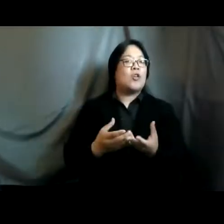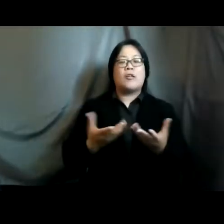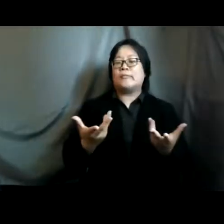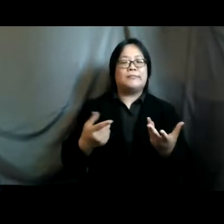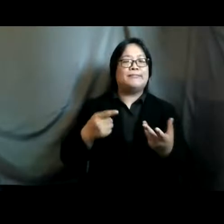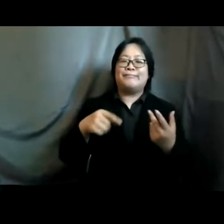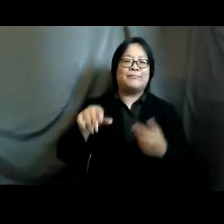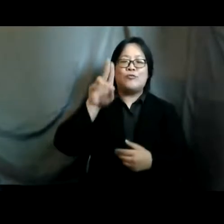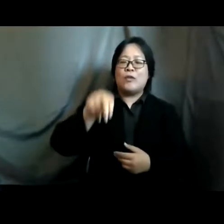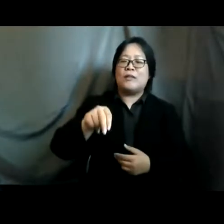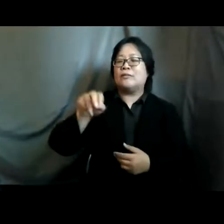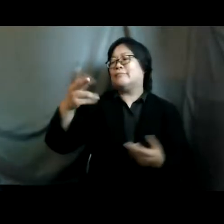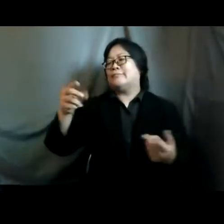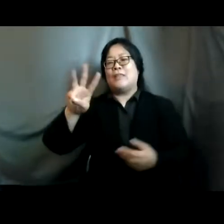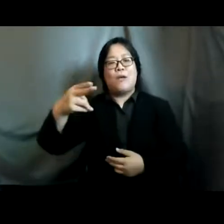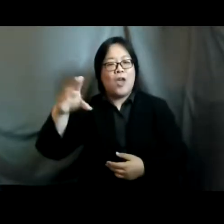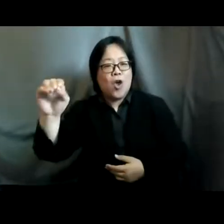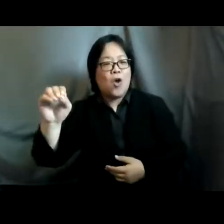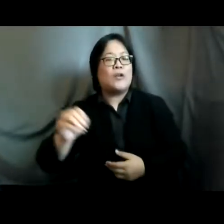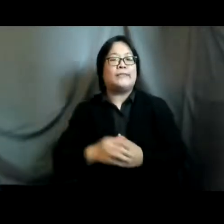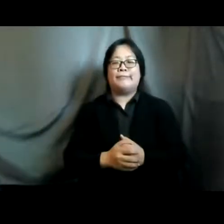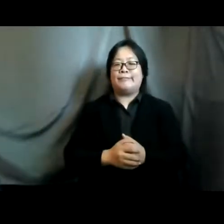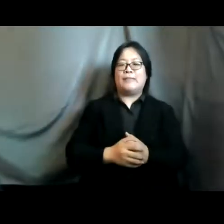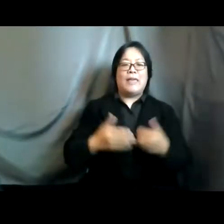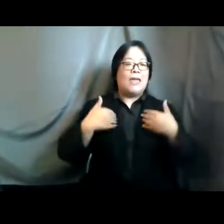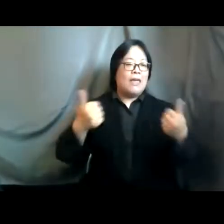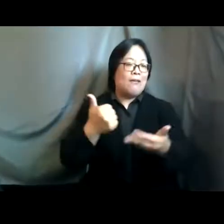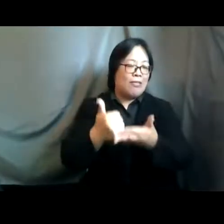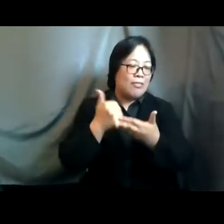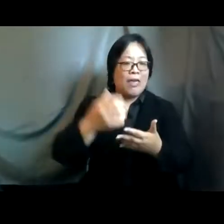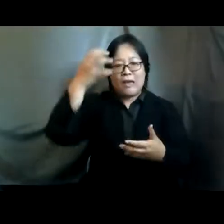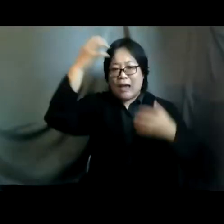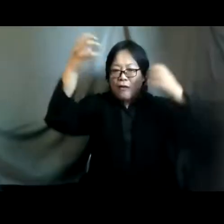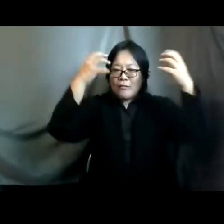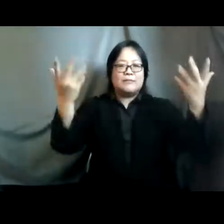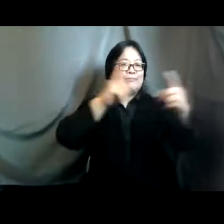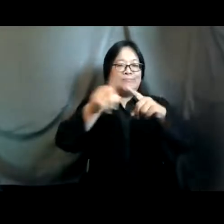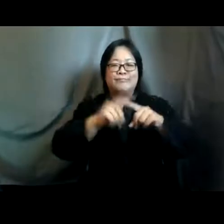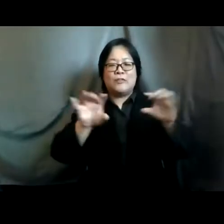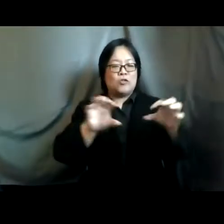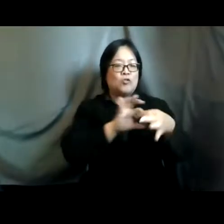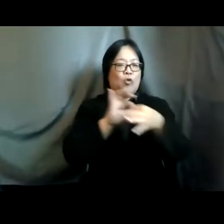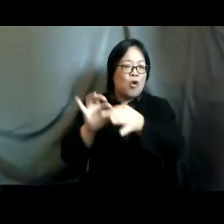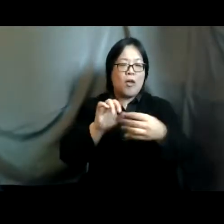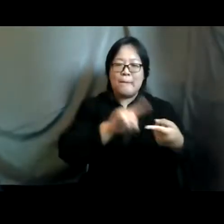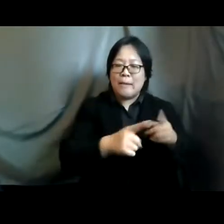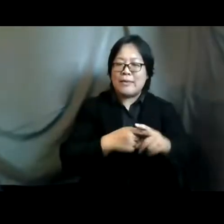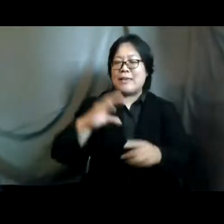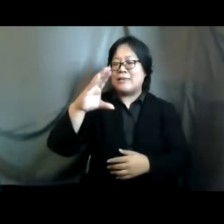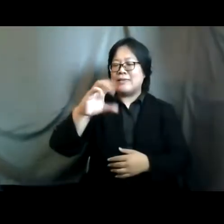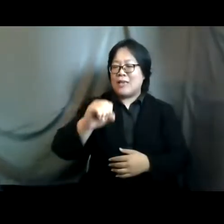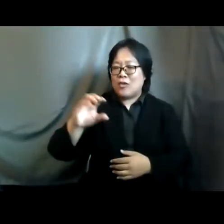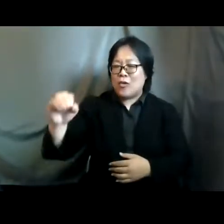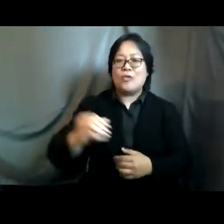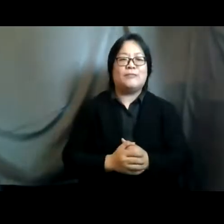who um government and health assistance and different type of coalition partners cso and stakeholders in